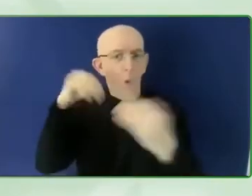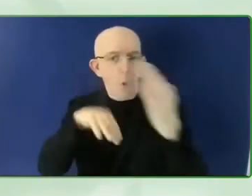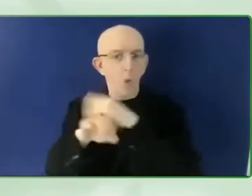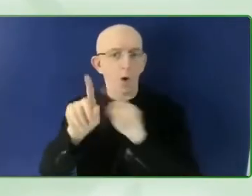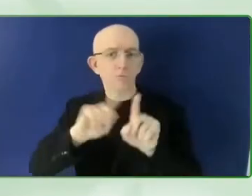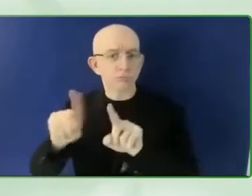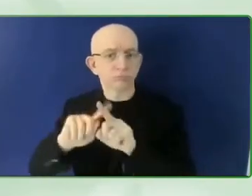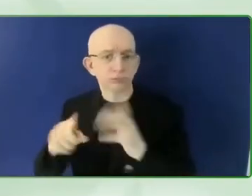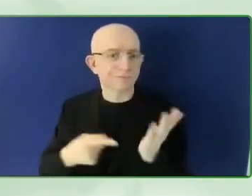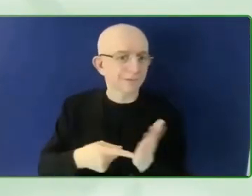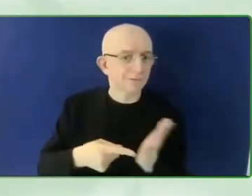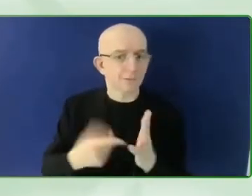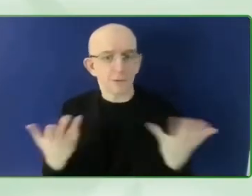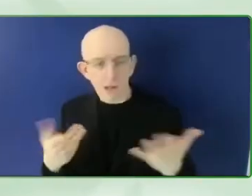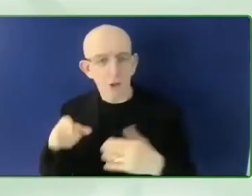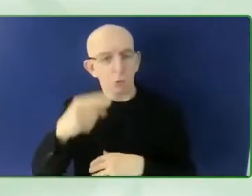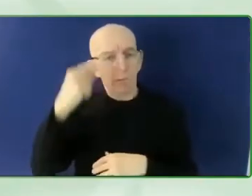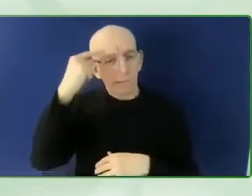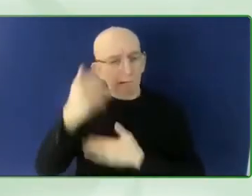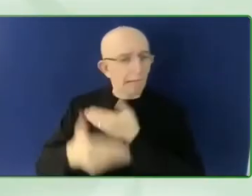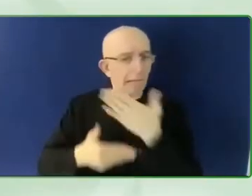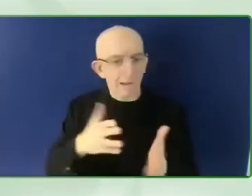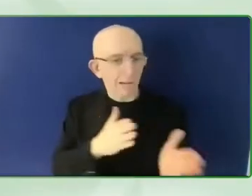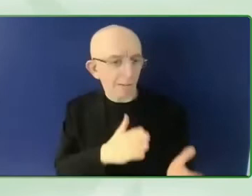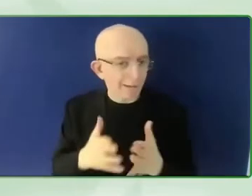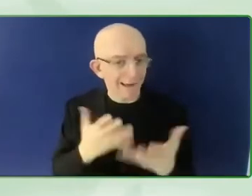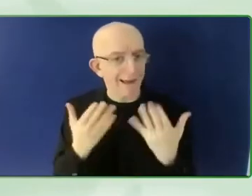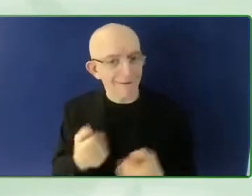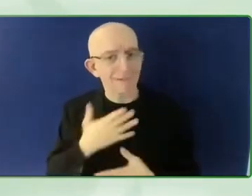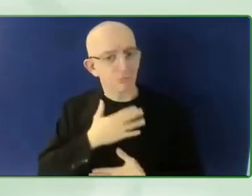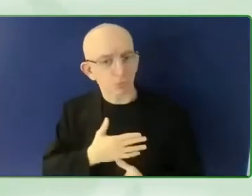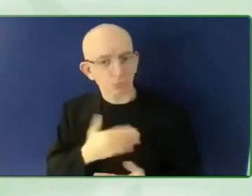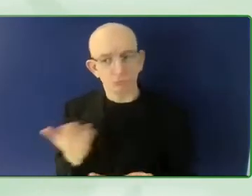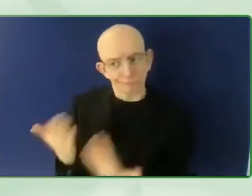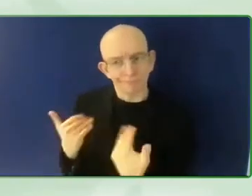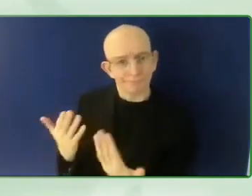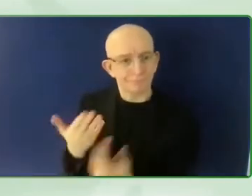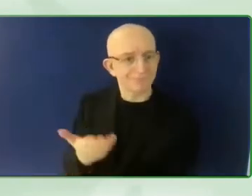or other kinds of climate change activities and strategies?